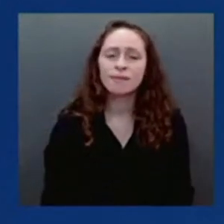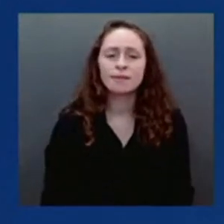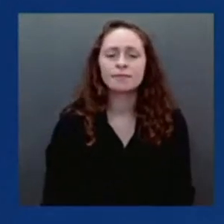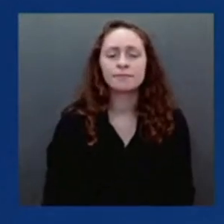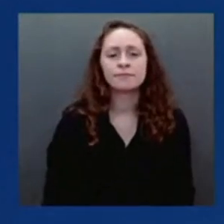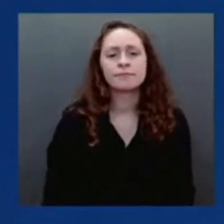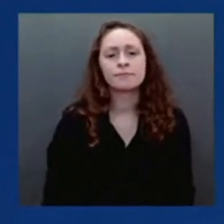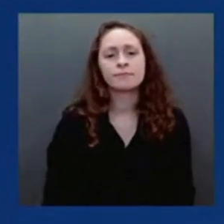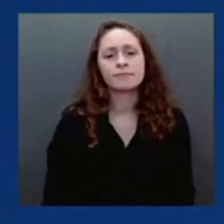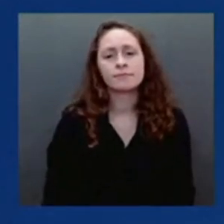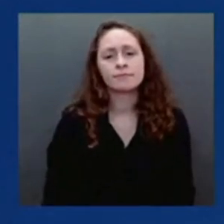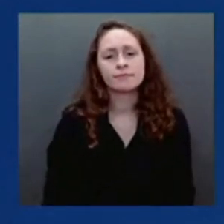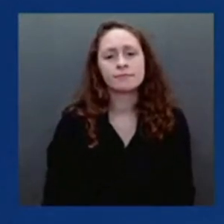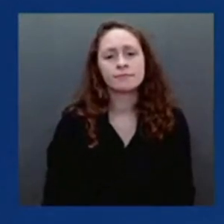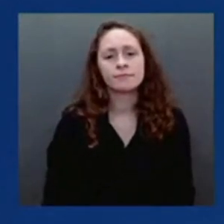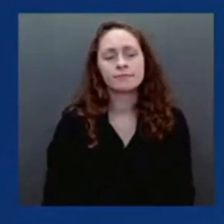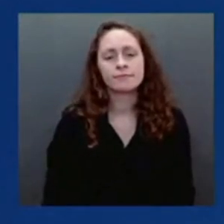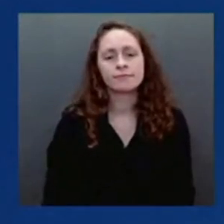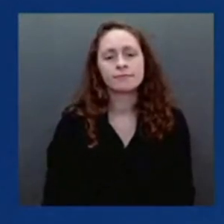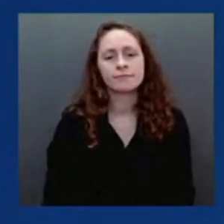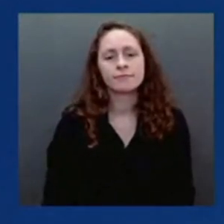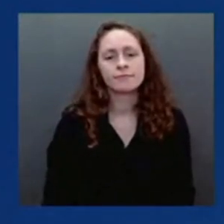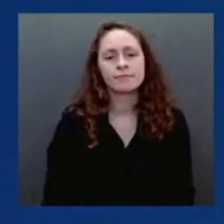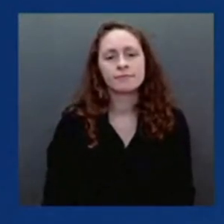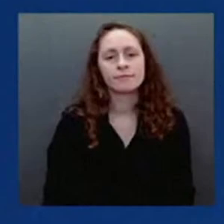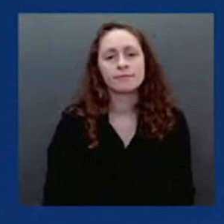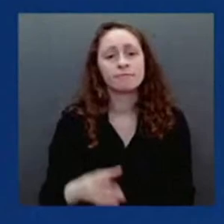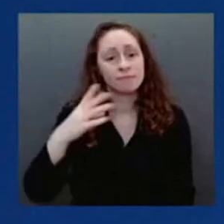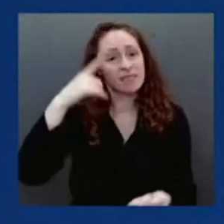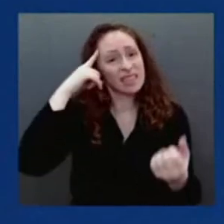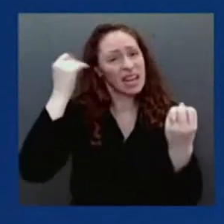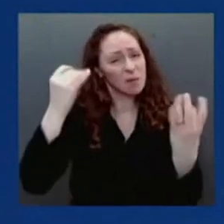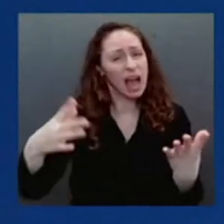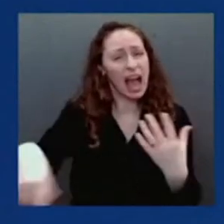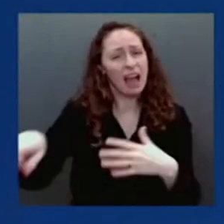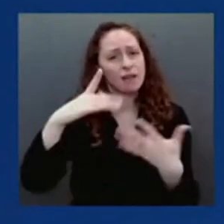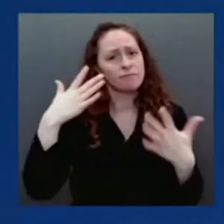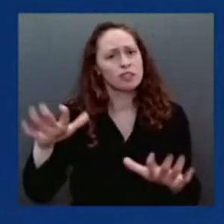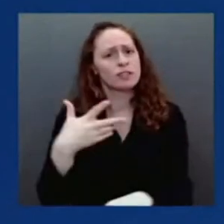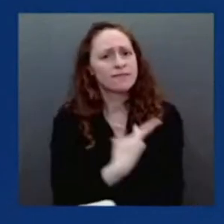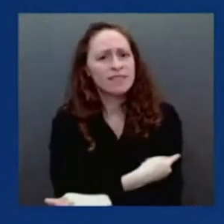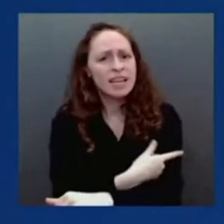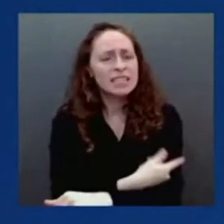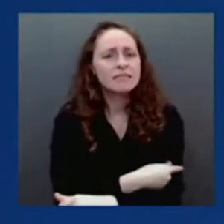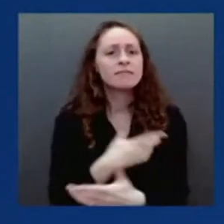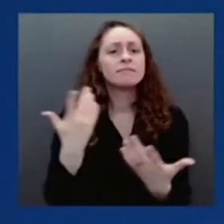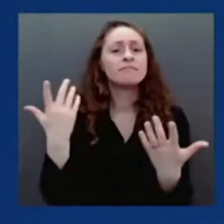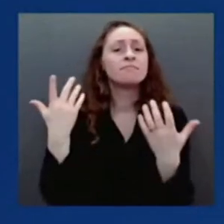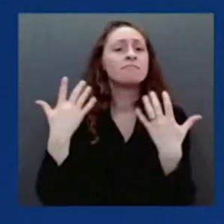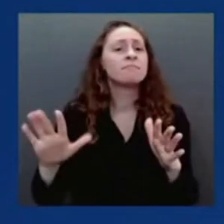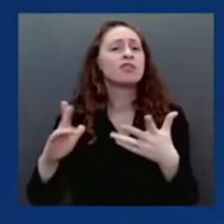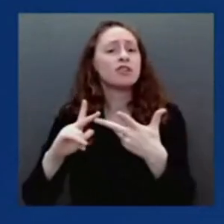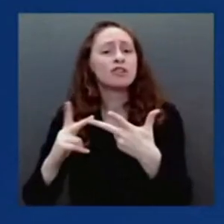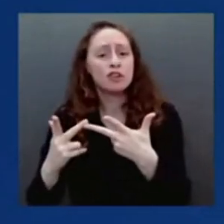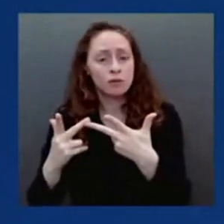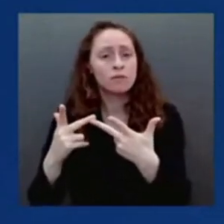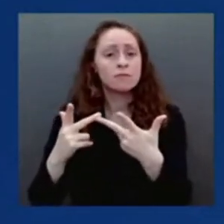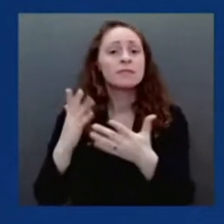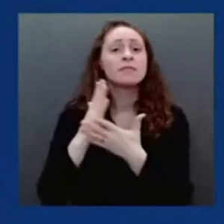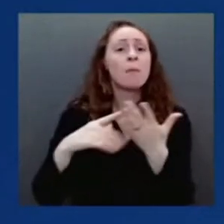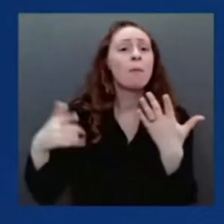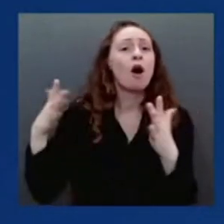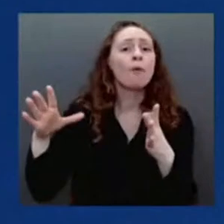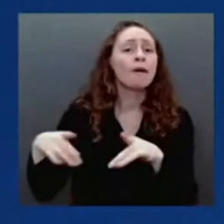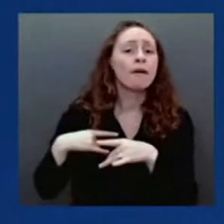people who are vaccinated, people who are getting boosted, and some who have been previously infected now, many who have been previously infected